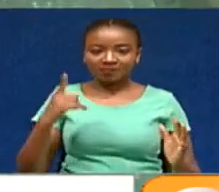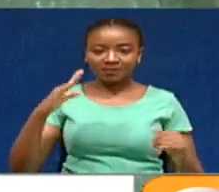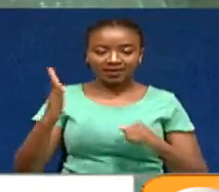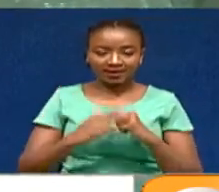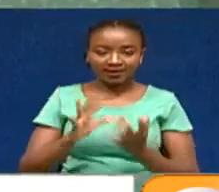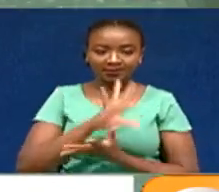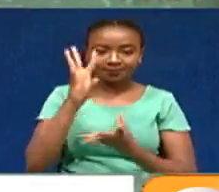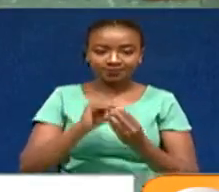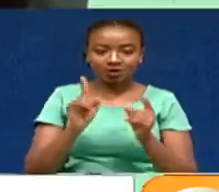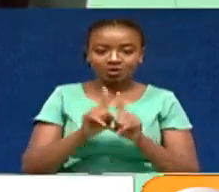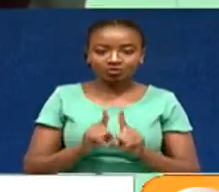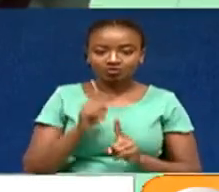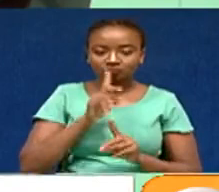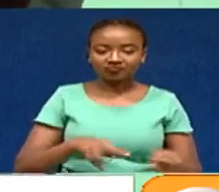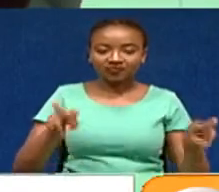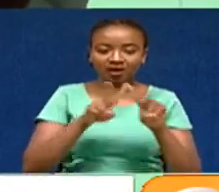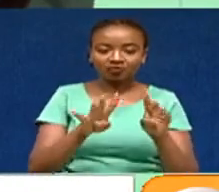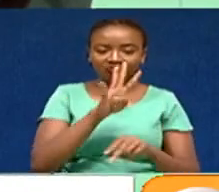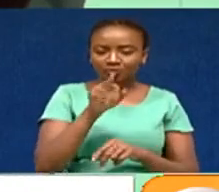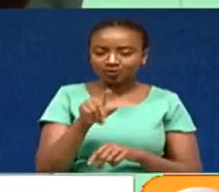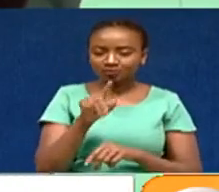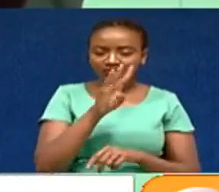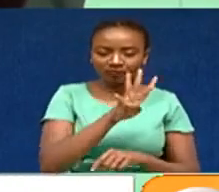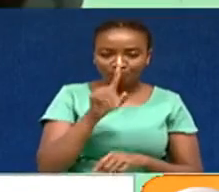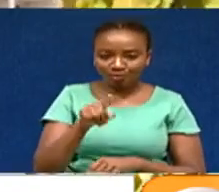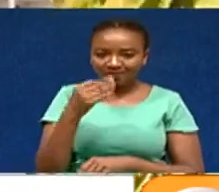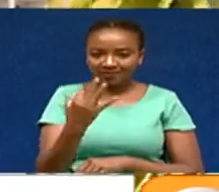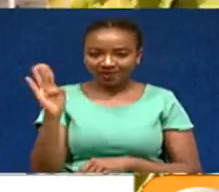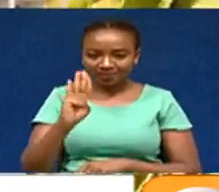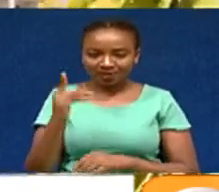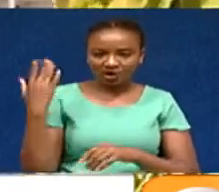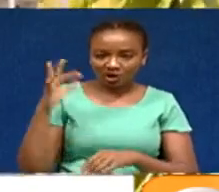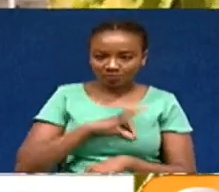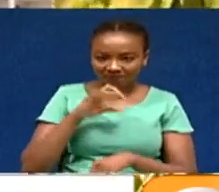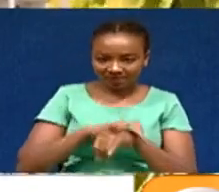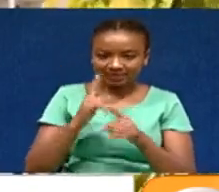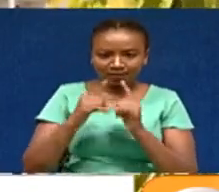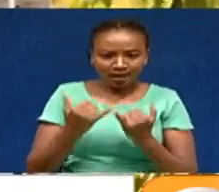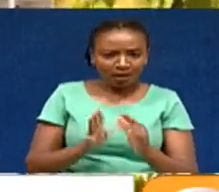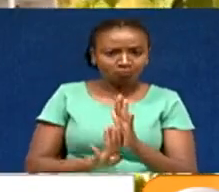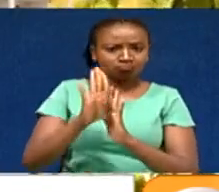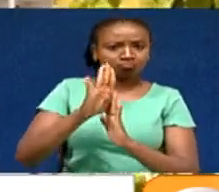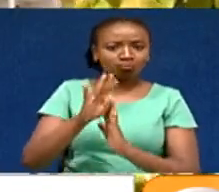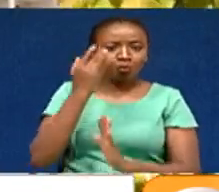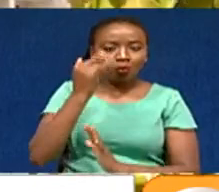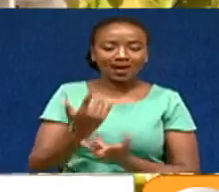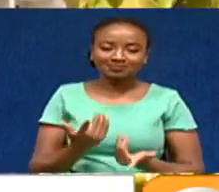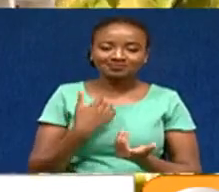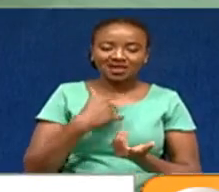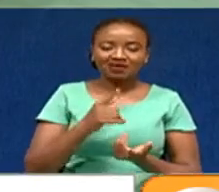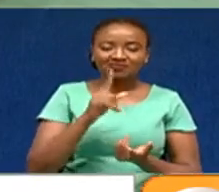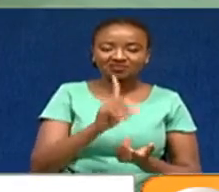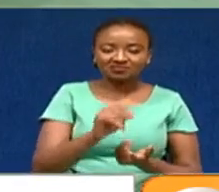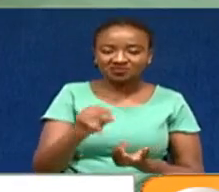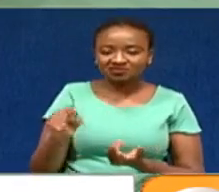billion shillings from 4.3 billion shillings it recorded in a similar period last year. The rise in net profits is attributed to low costs in the